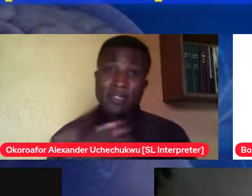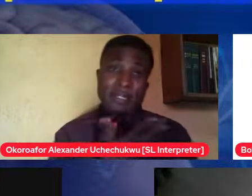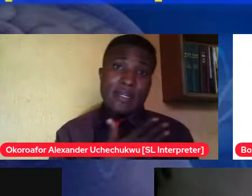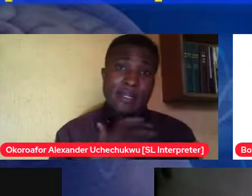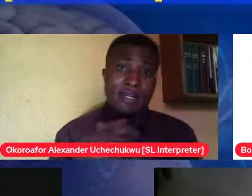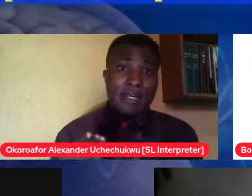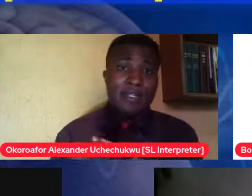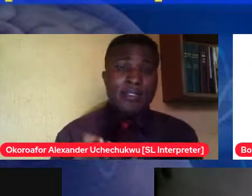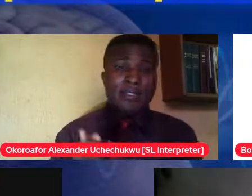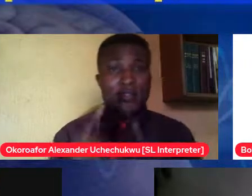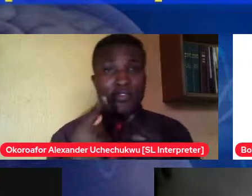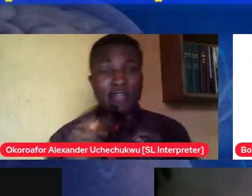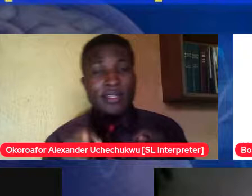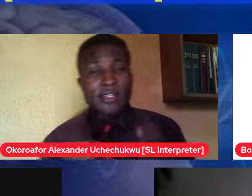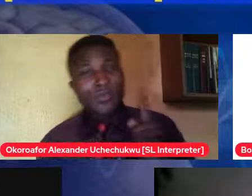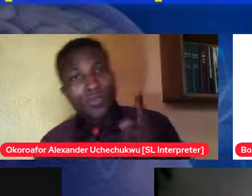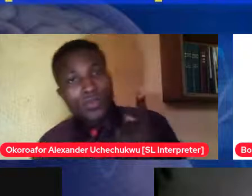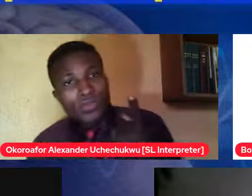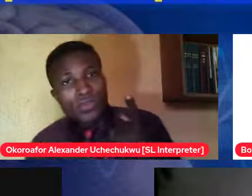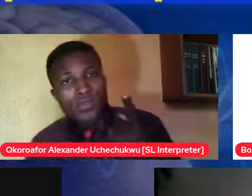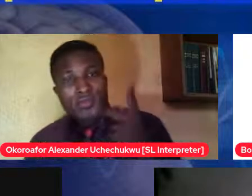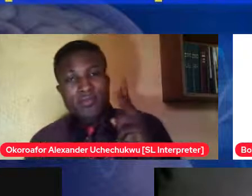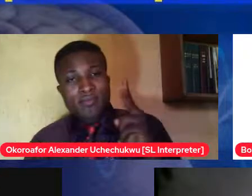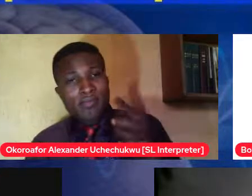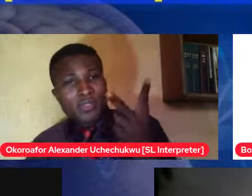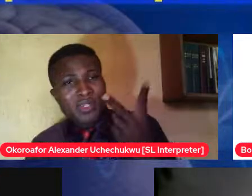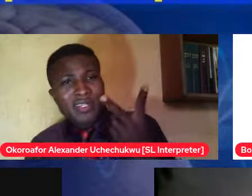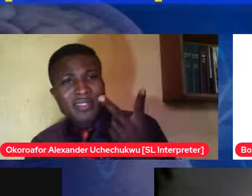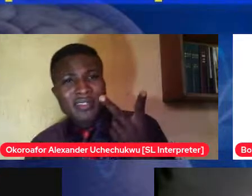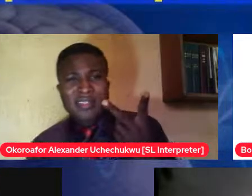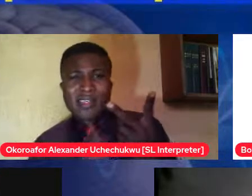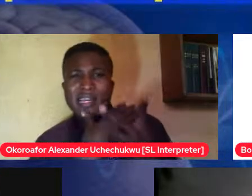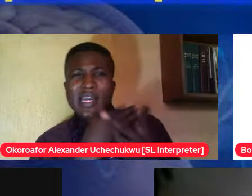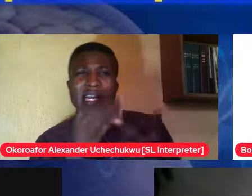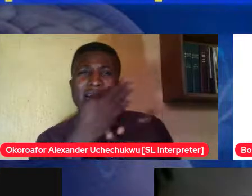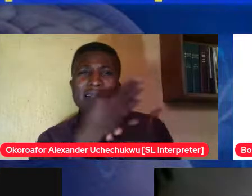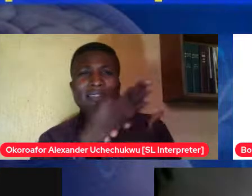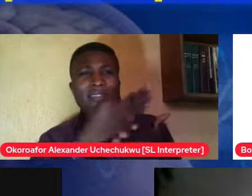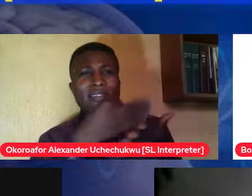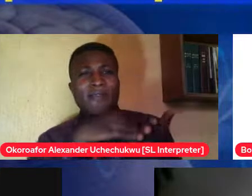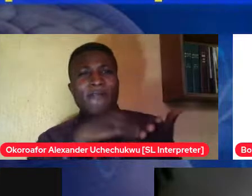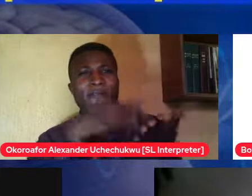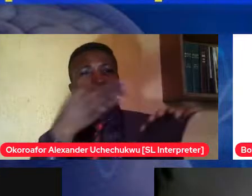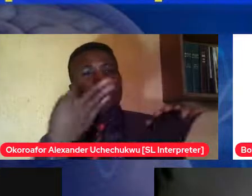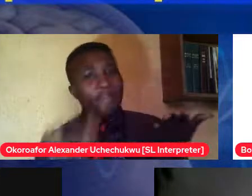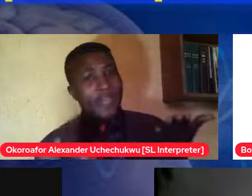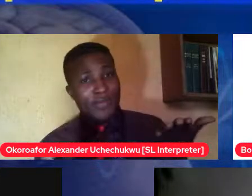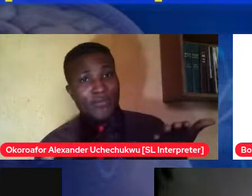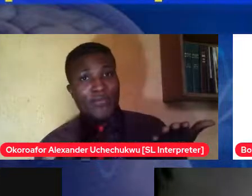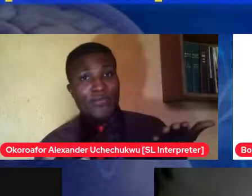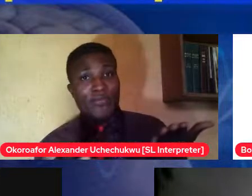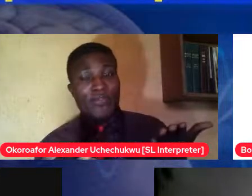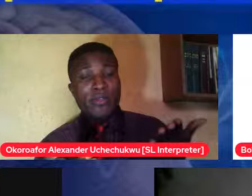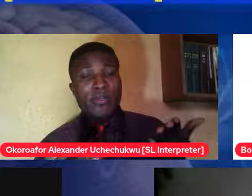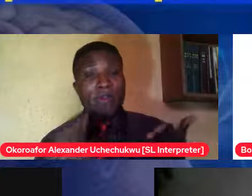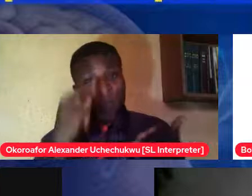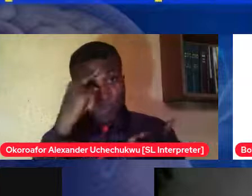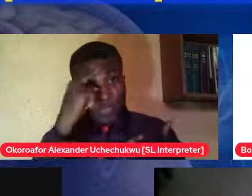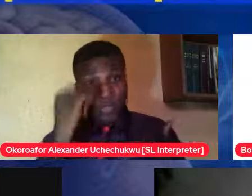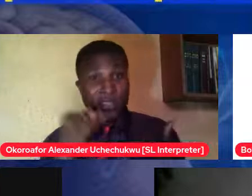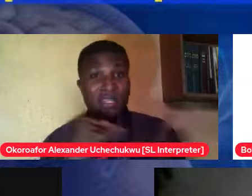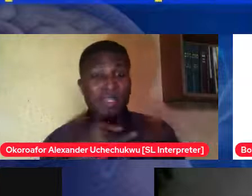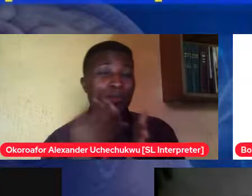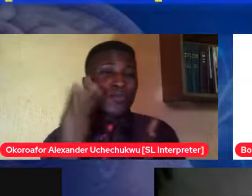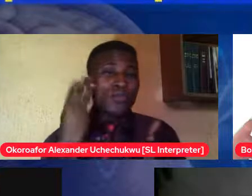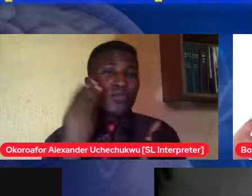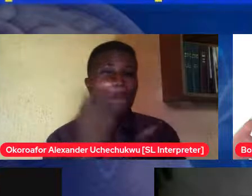relations failed both weeks because it wasn't something that was killed by himself they were just i wanted